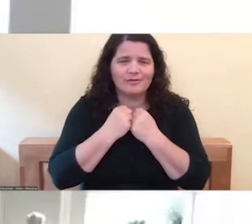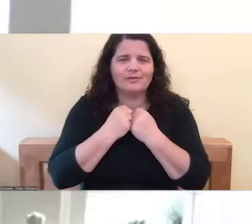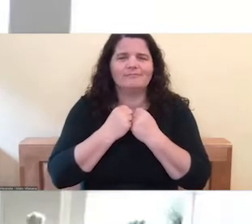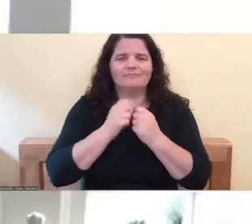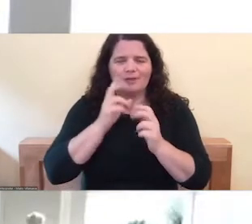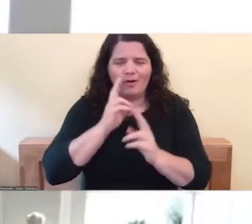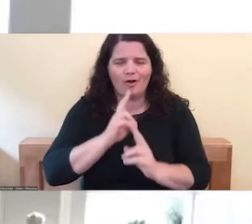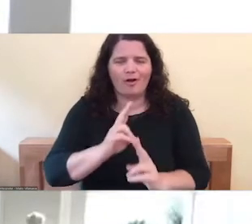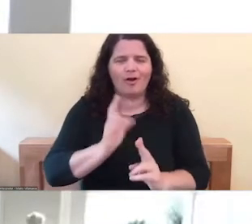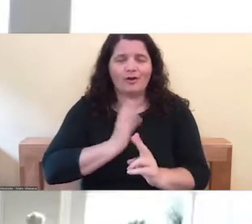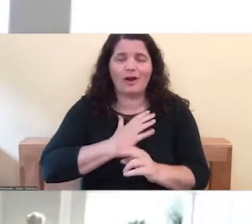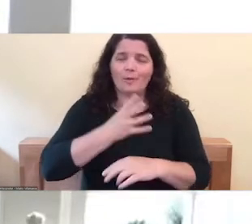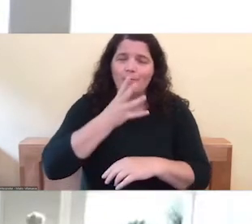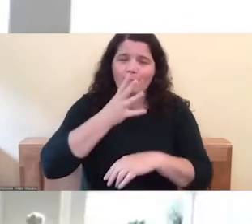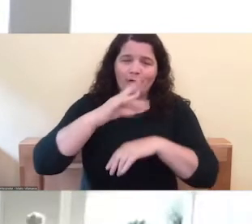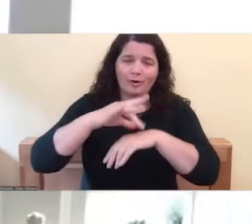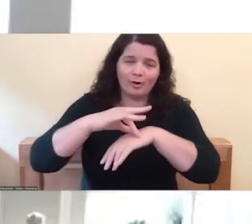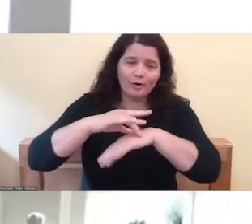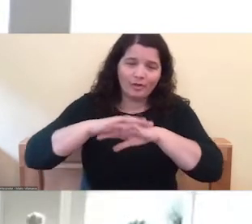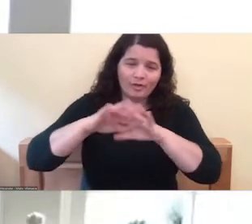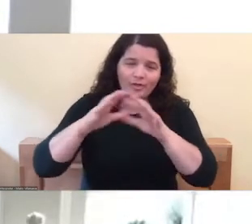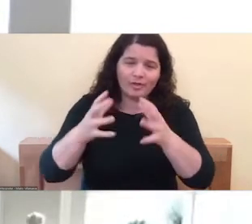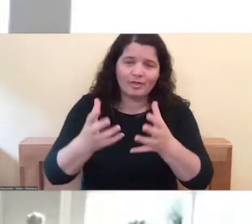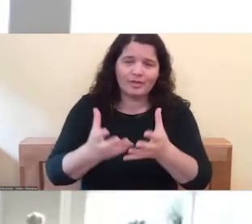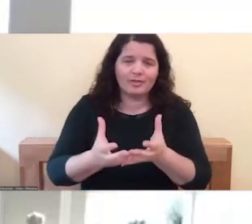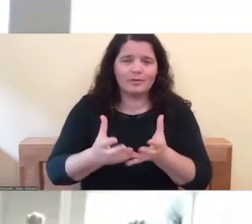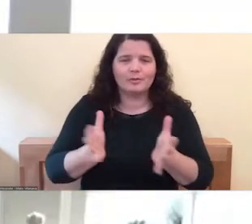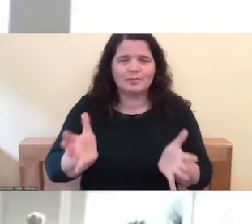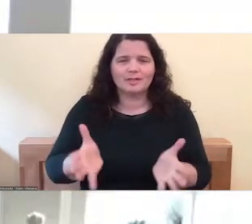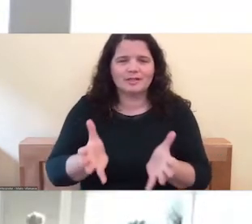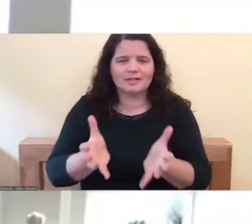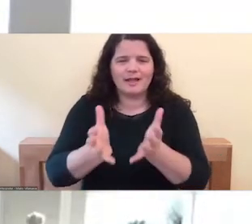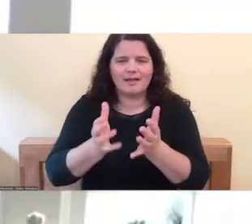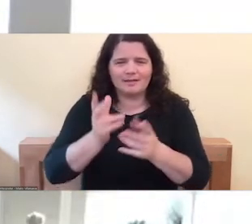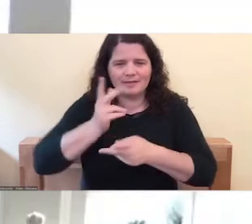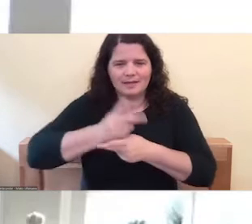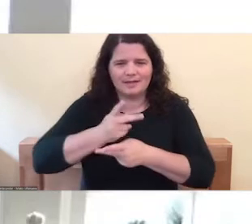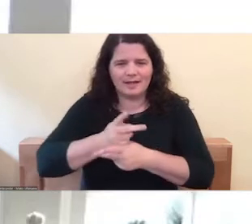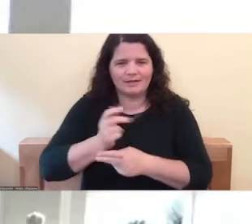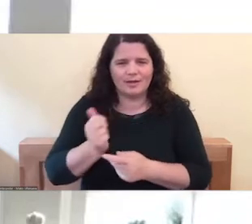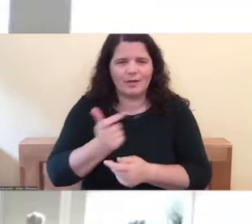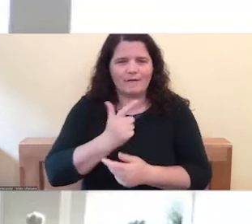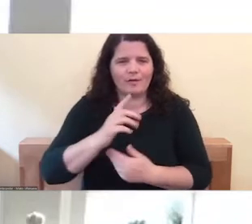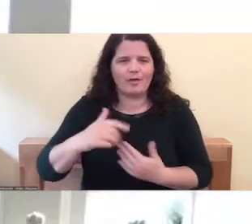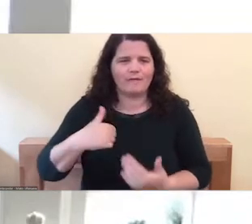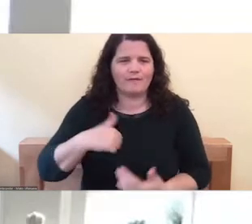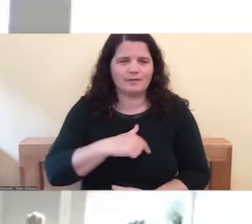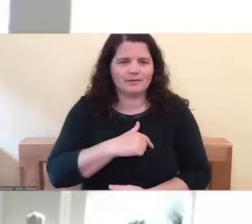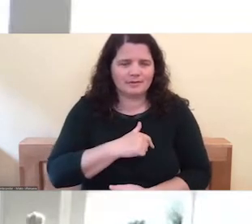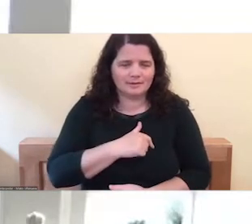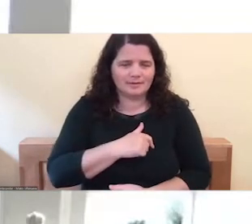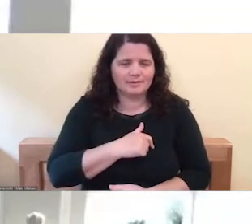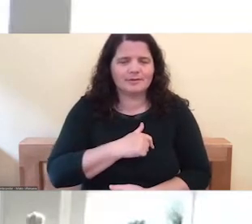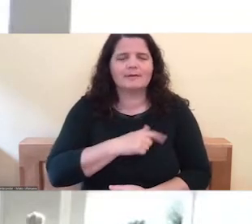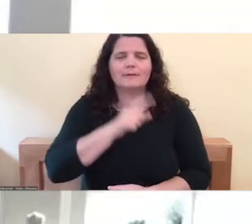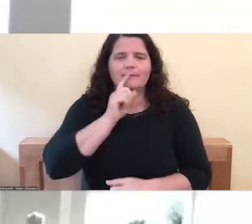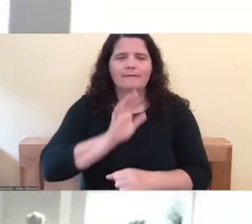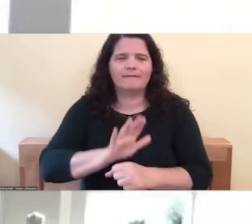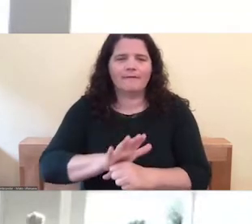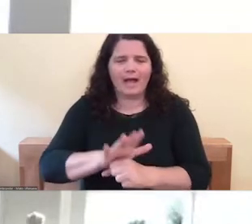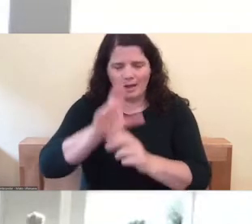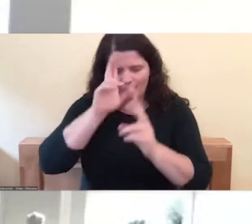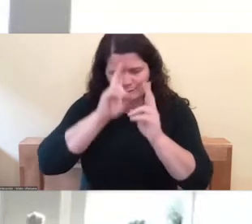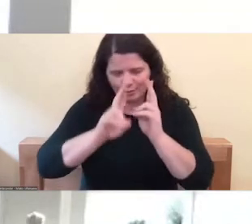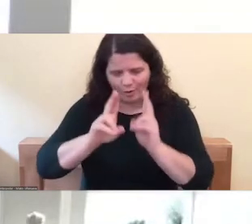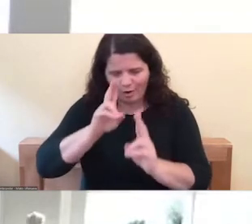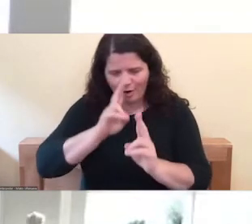our Mother Earth, who sustains and takes care of all of us. May we vow to honor and see